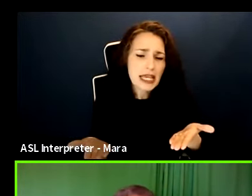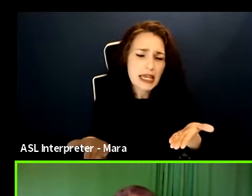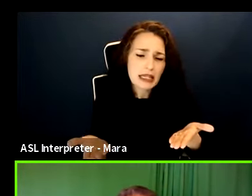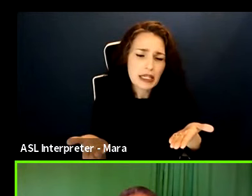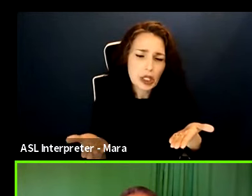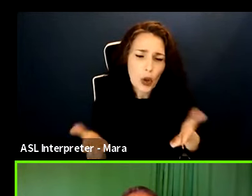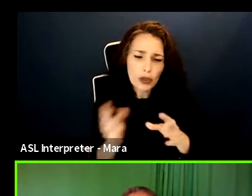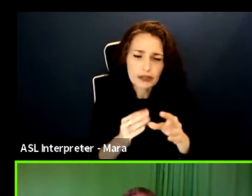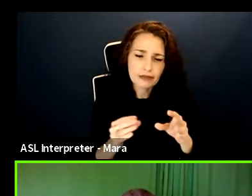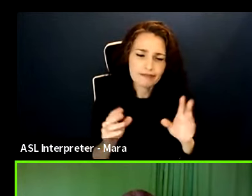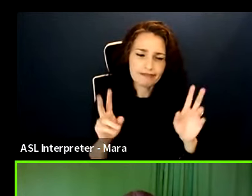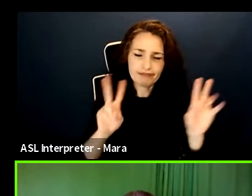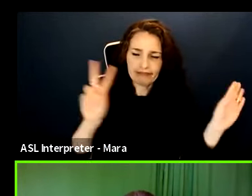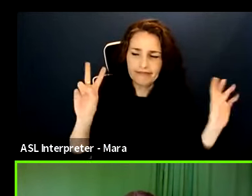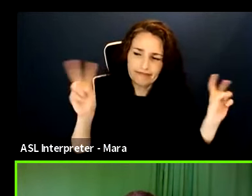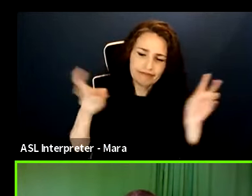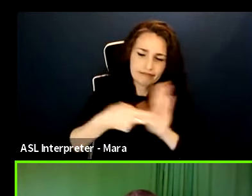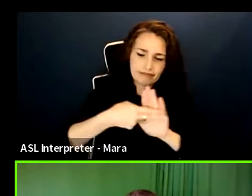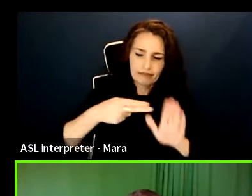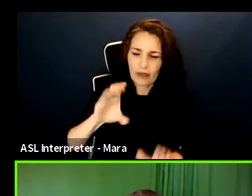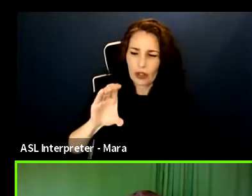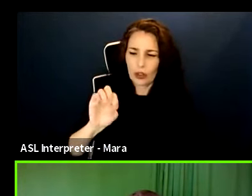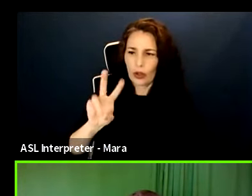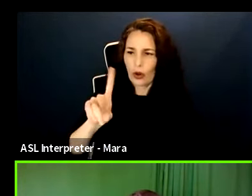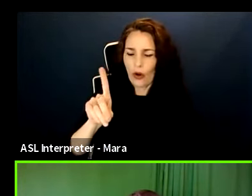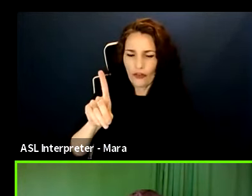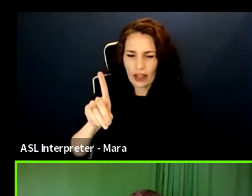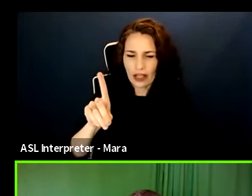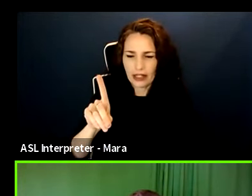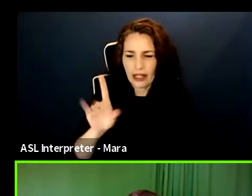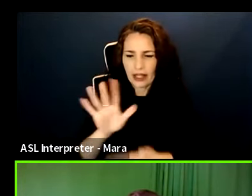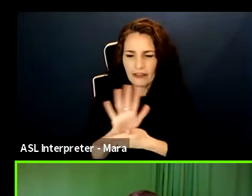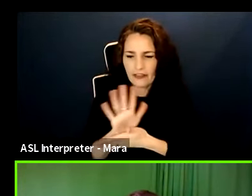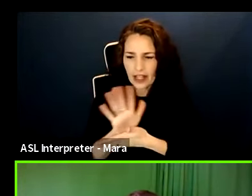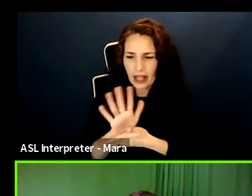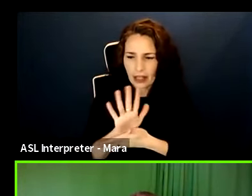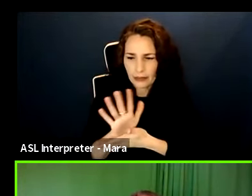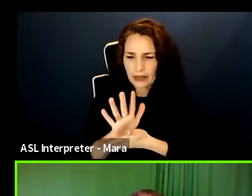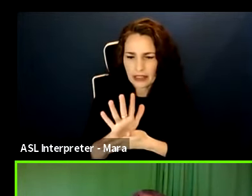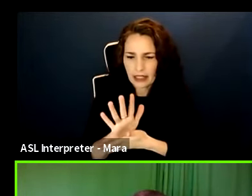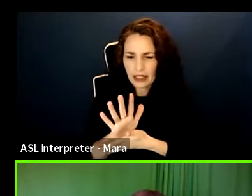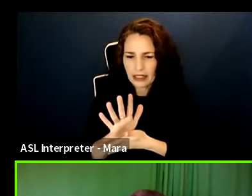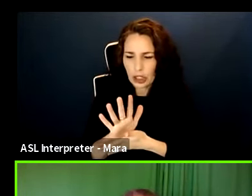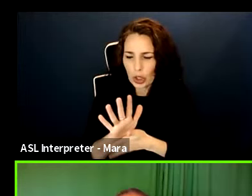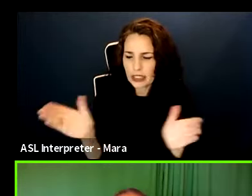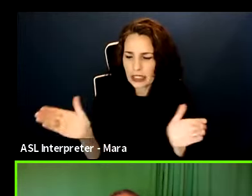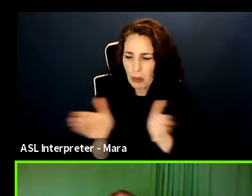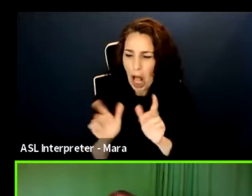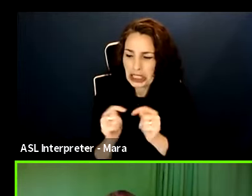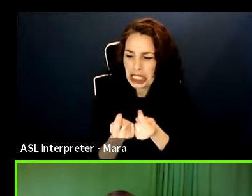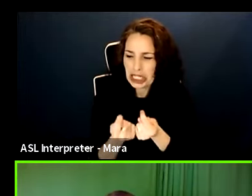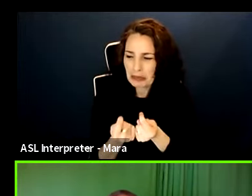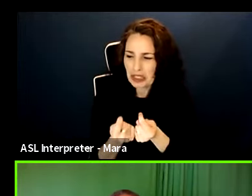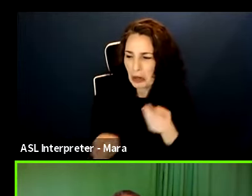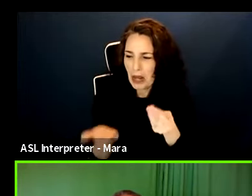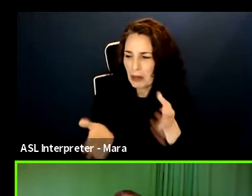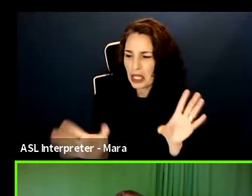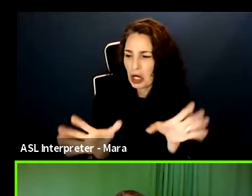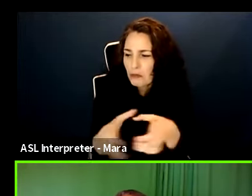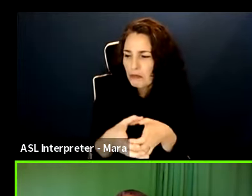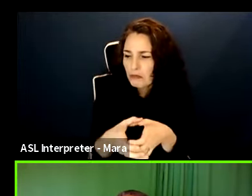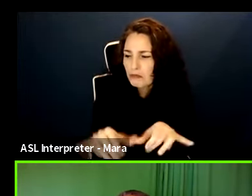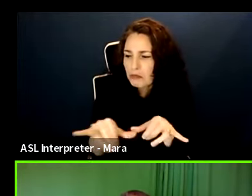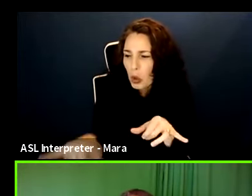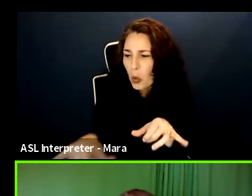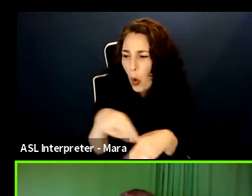films. You know, they're, they're, uh, quarantined together because a husband and wife or whatever they are. And they're making these